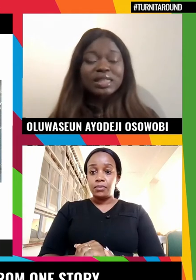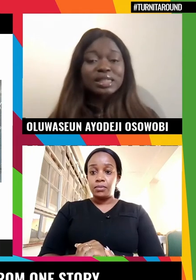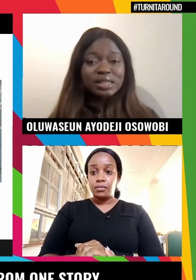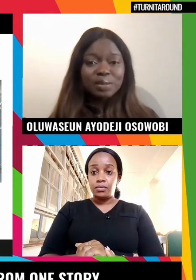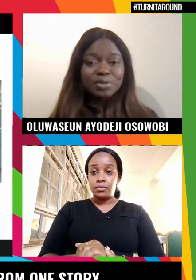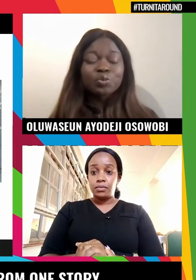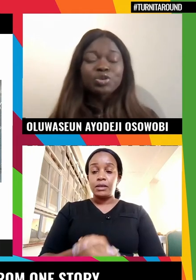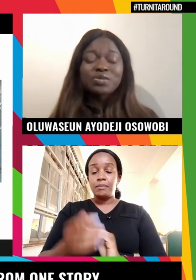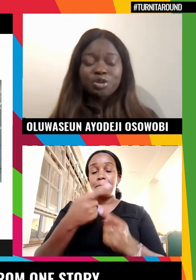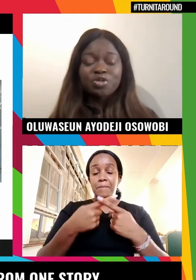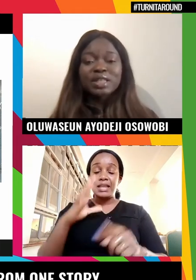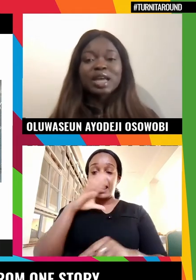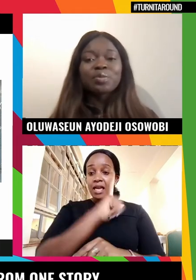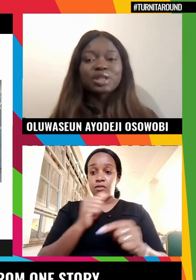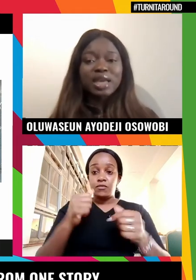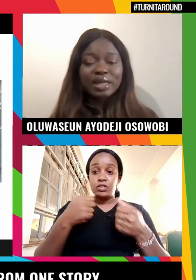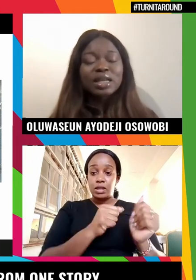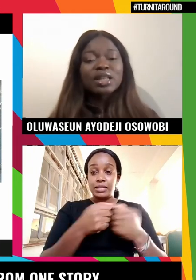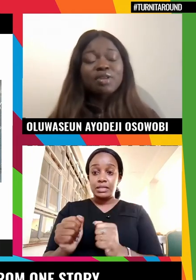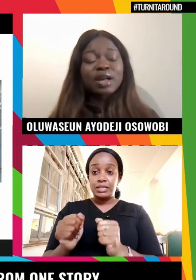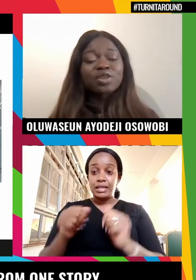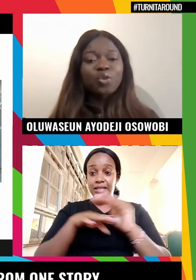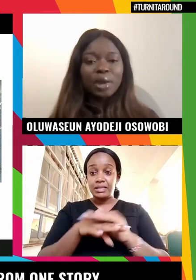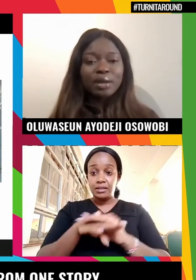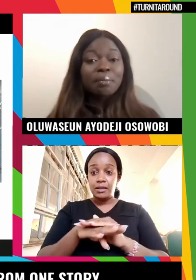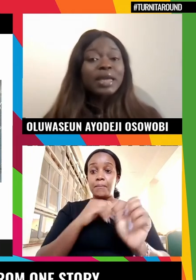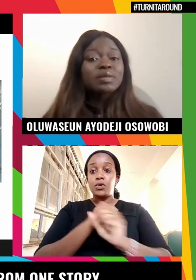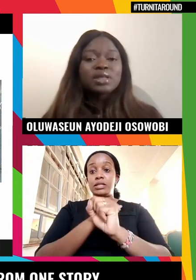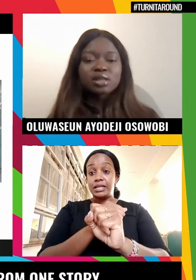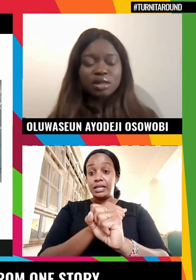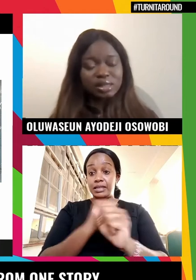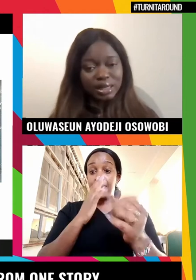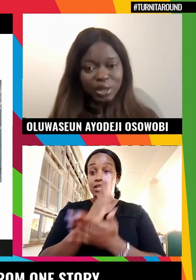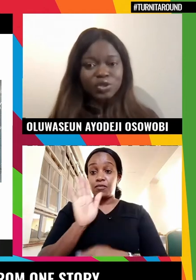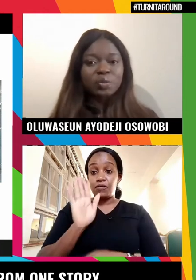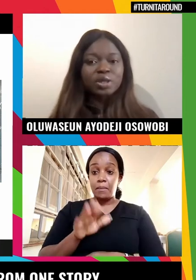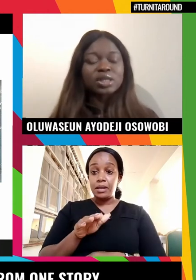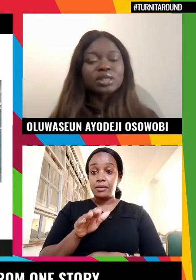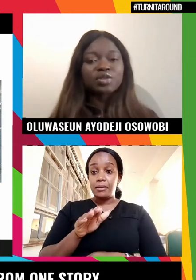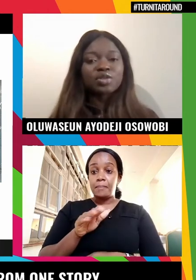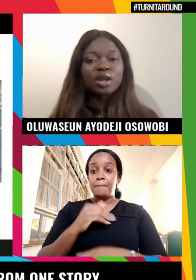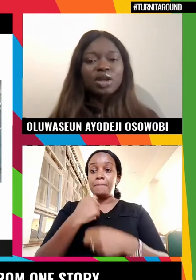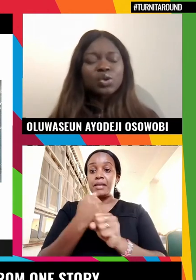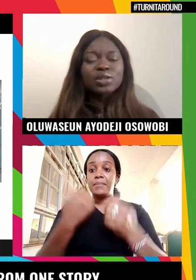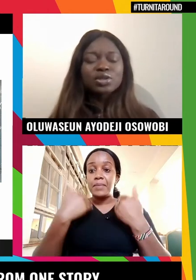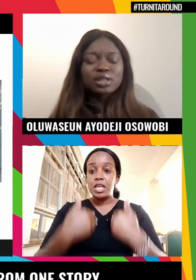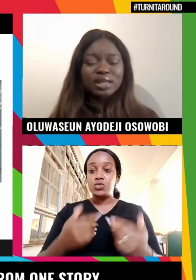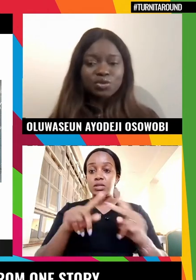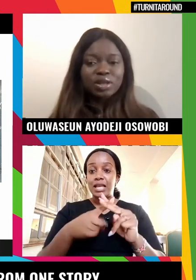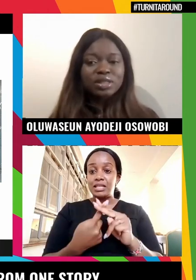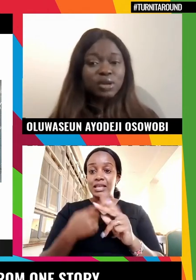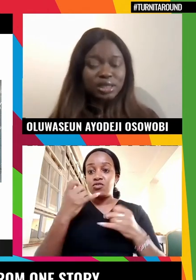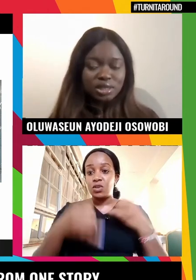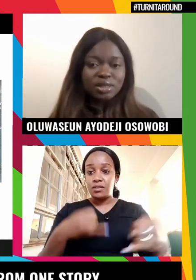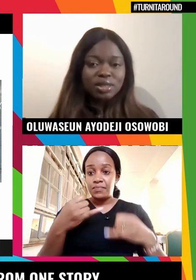strategies and systems to prevent and protect the rights of women made me start Stand to Endrip initiative, so as to